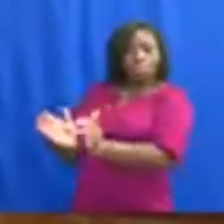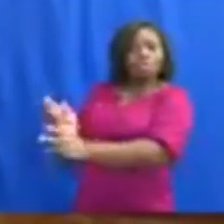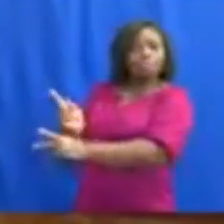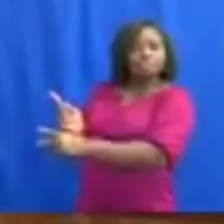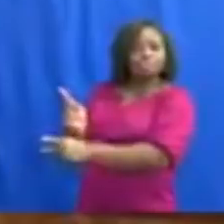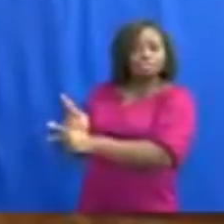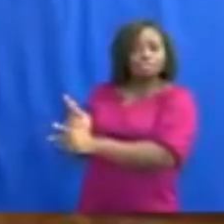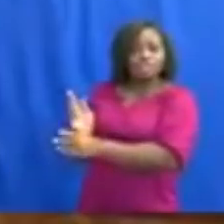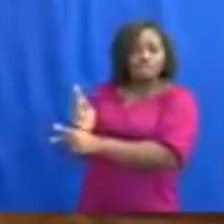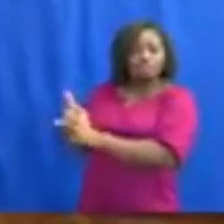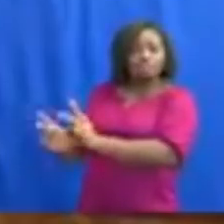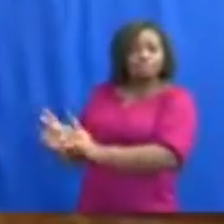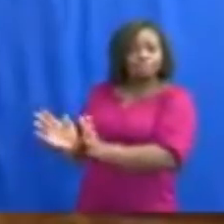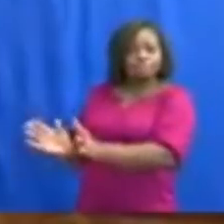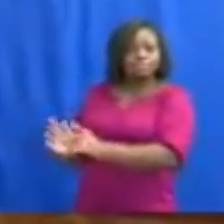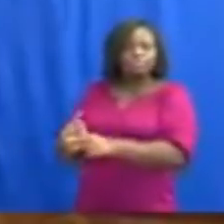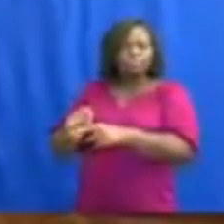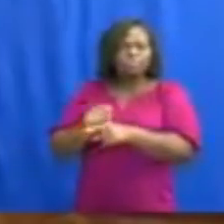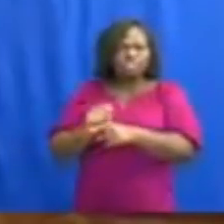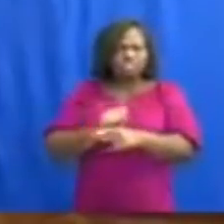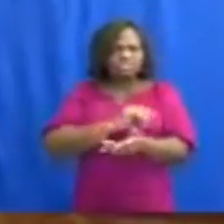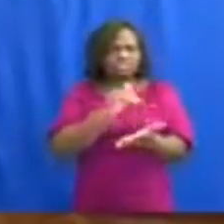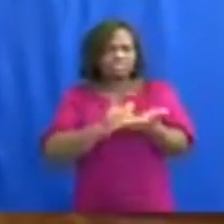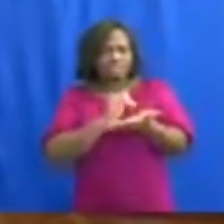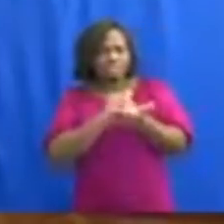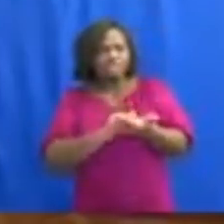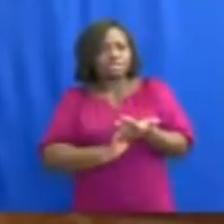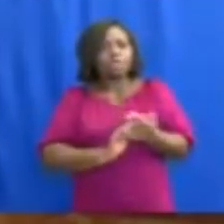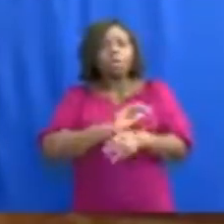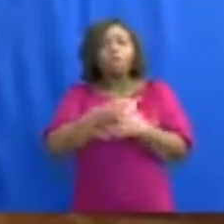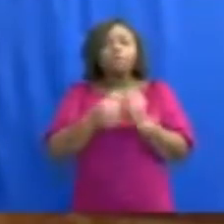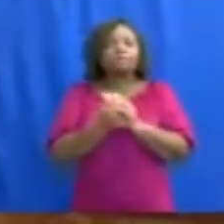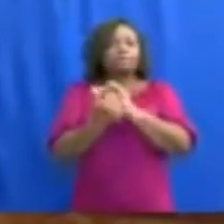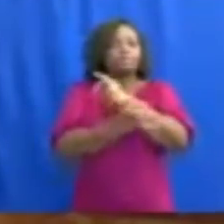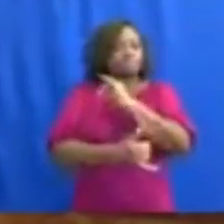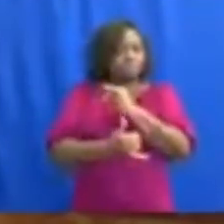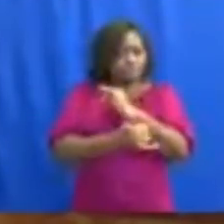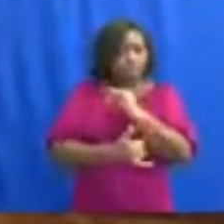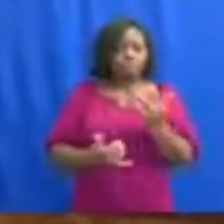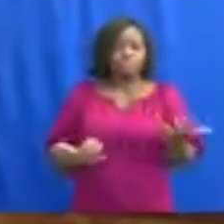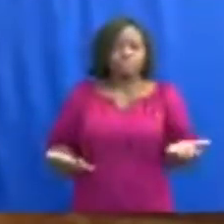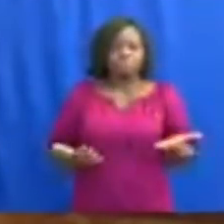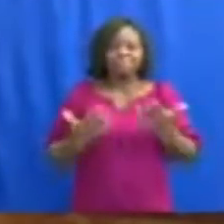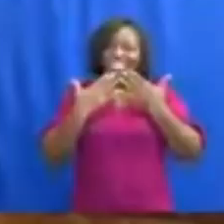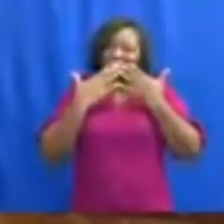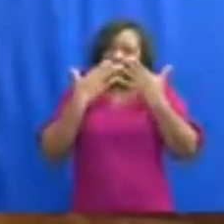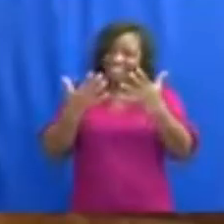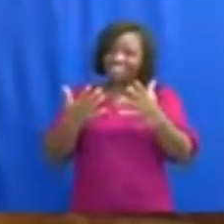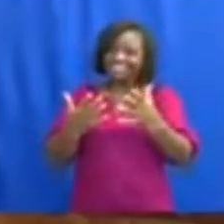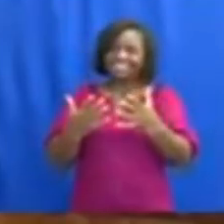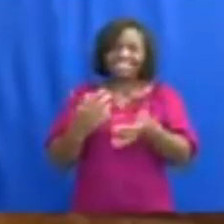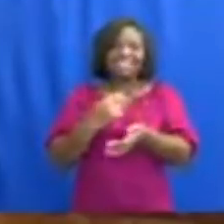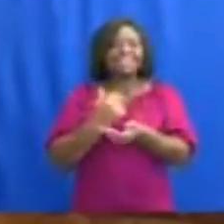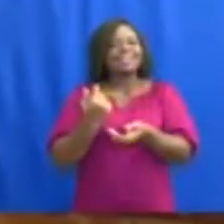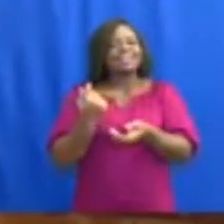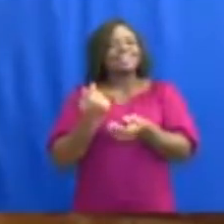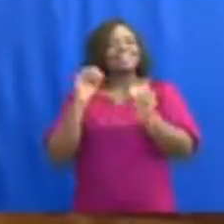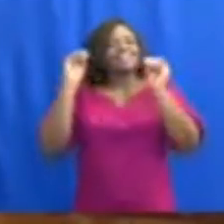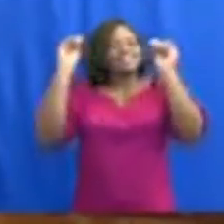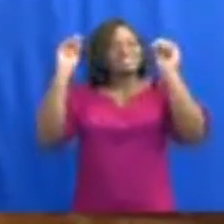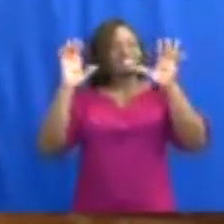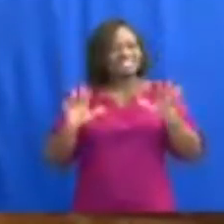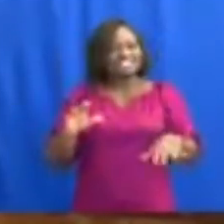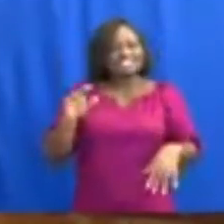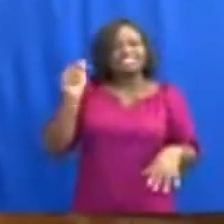isolation, and treatment centers across the country. I thank the Ghana National Association of Teachers,